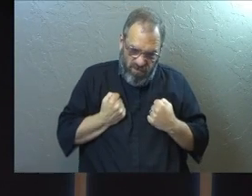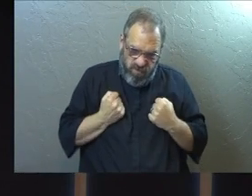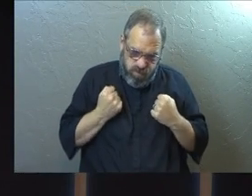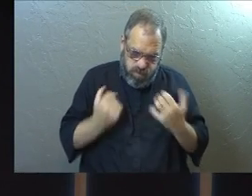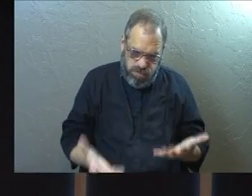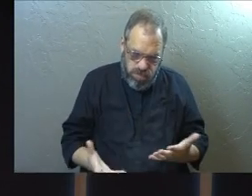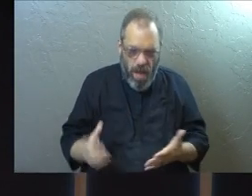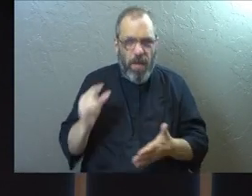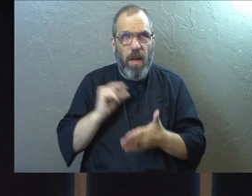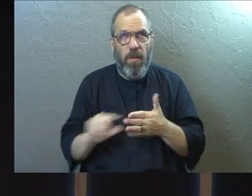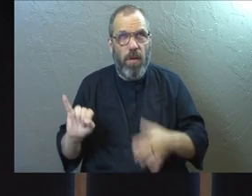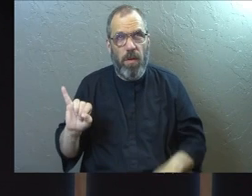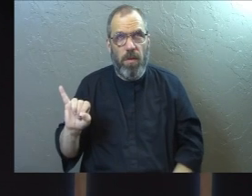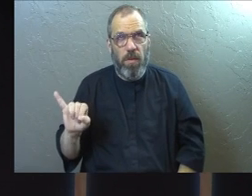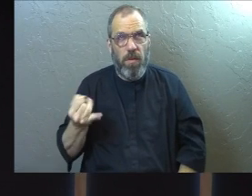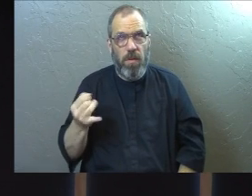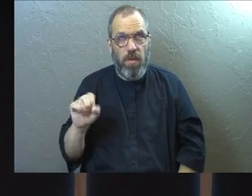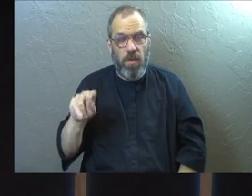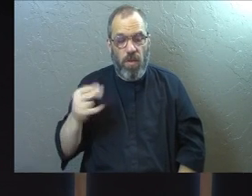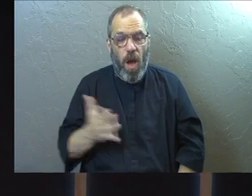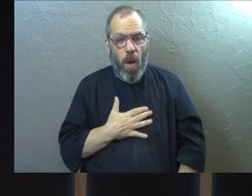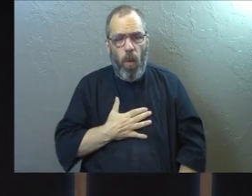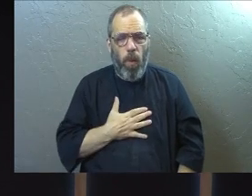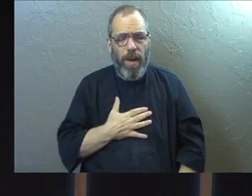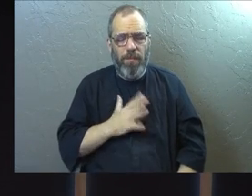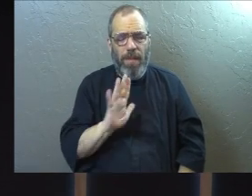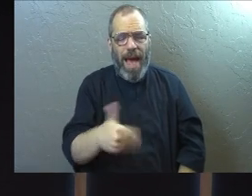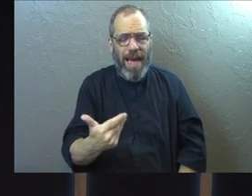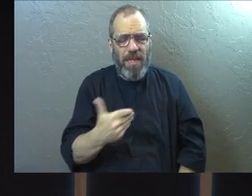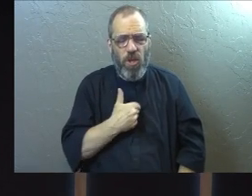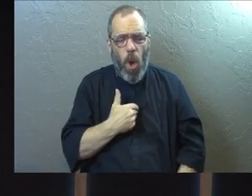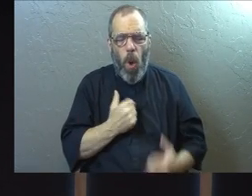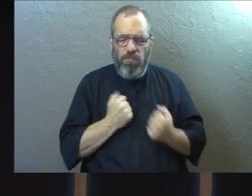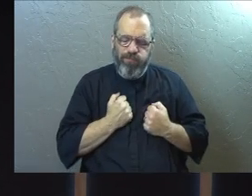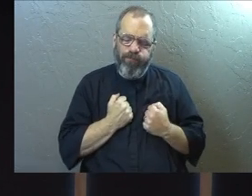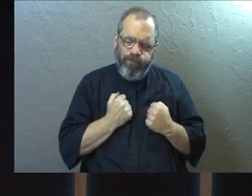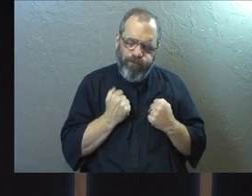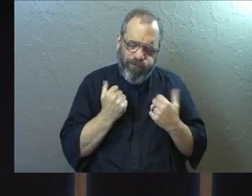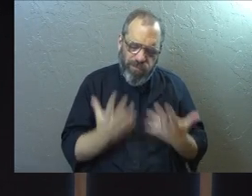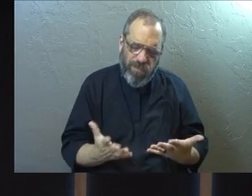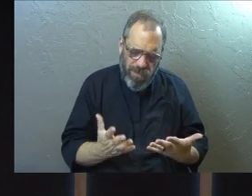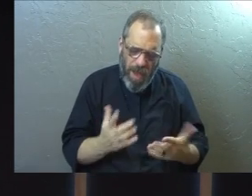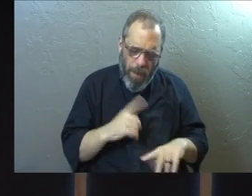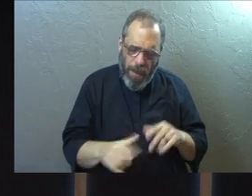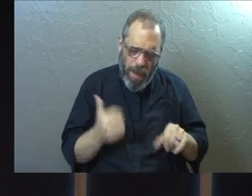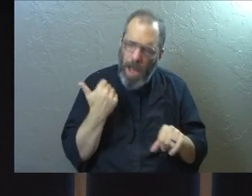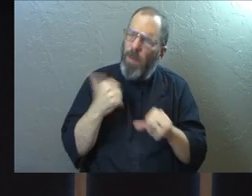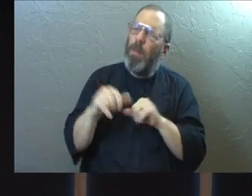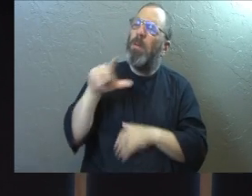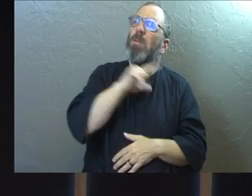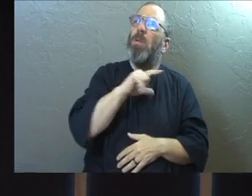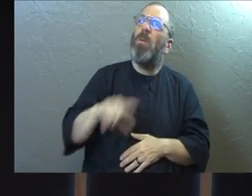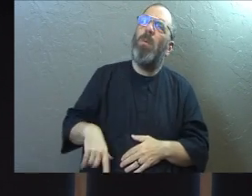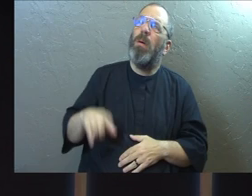There's a verse in Jonah. It says, When my soul fainted within me, I remembered the Lord.